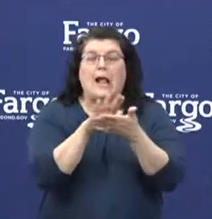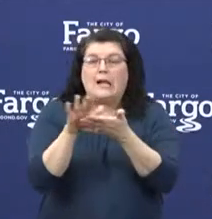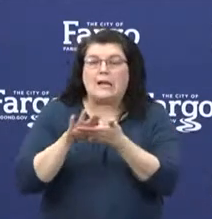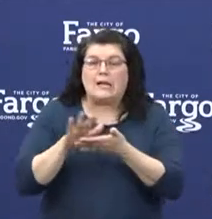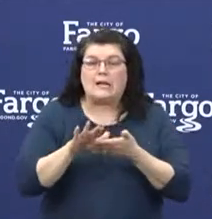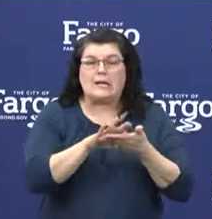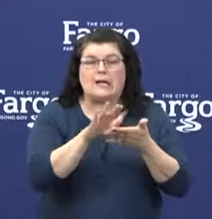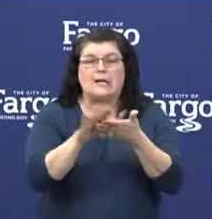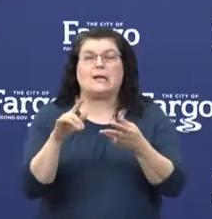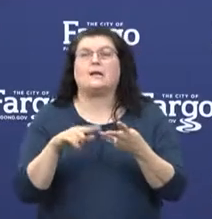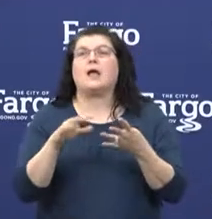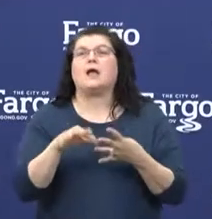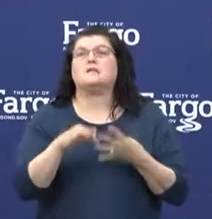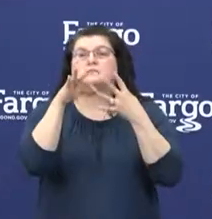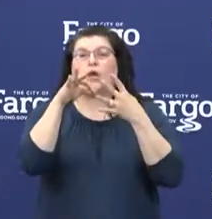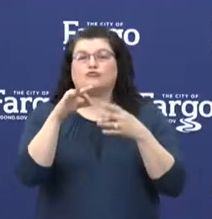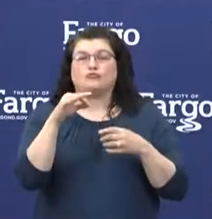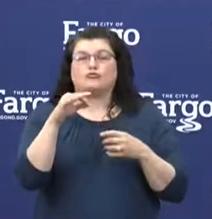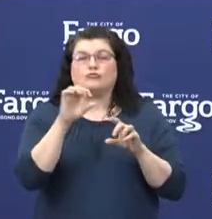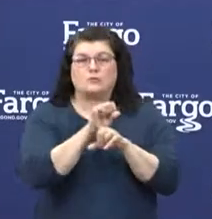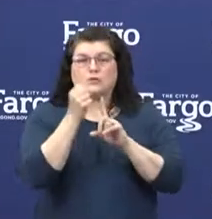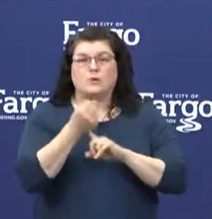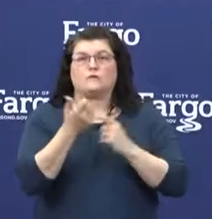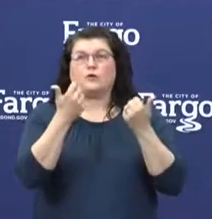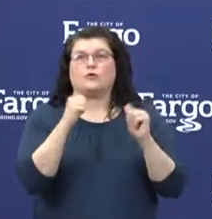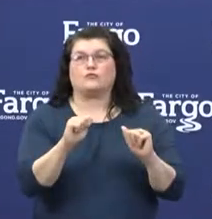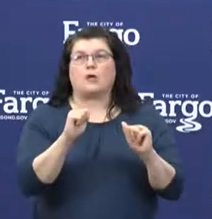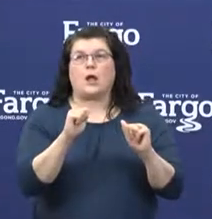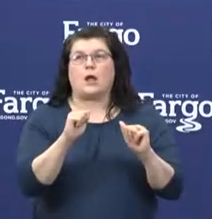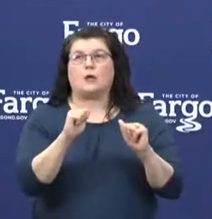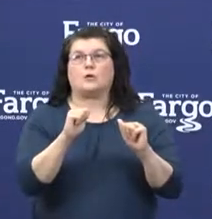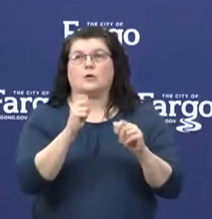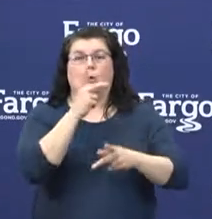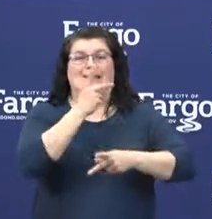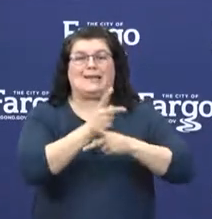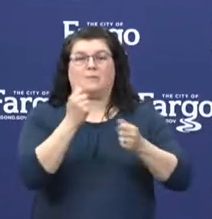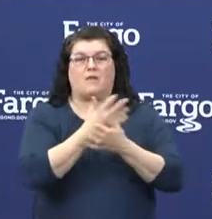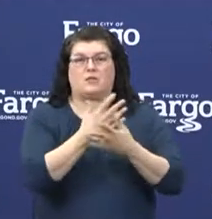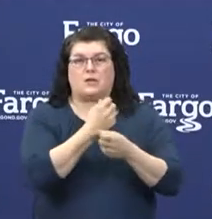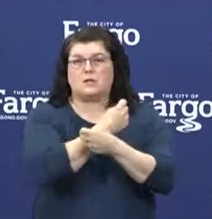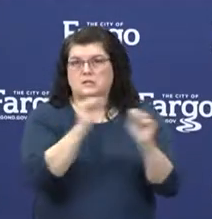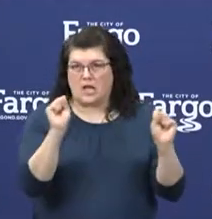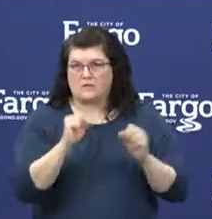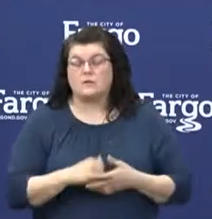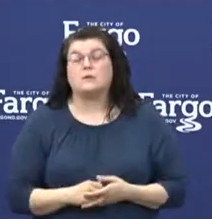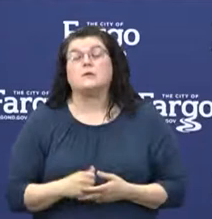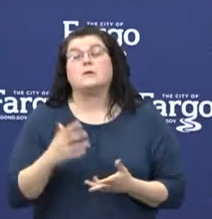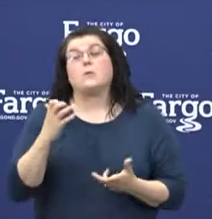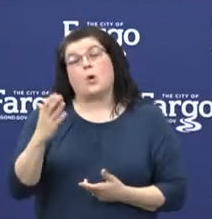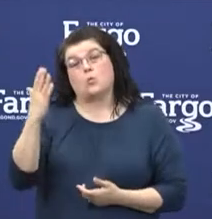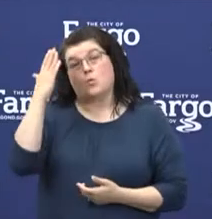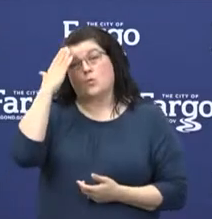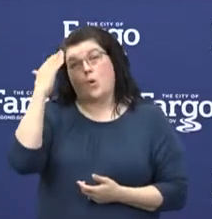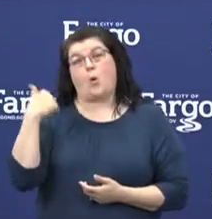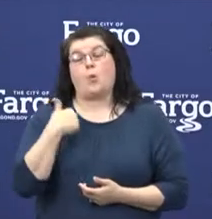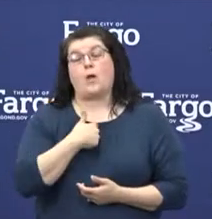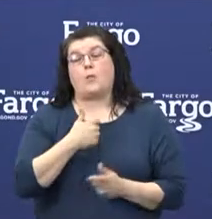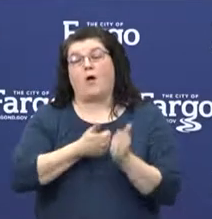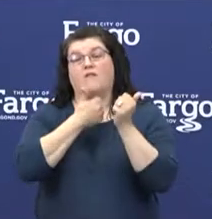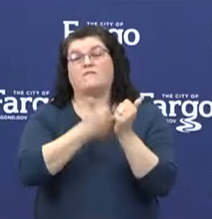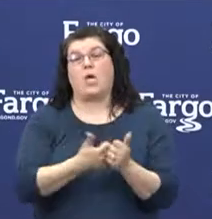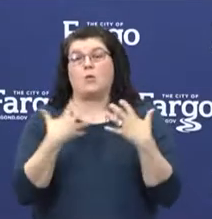measures for the type of business. Keeping in mind, we will always take the advice of the healthcare